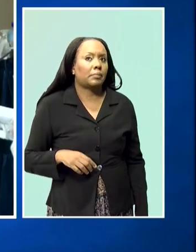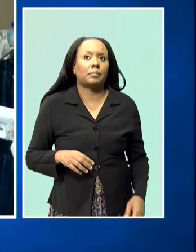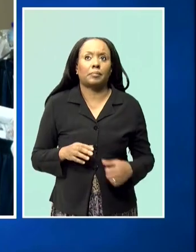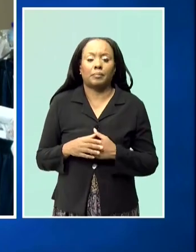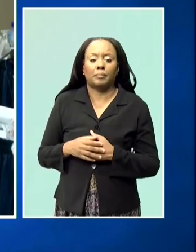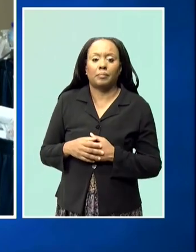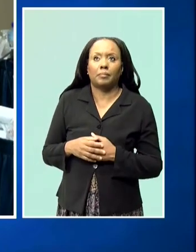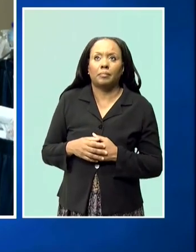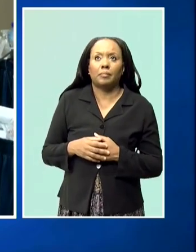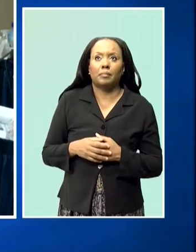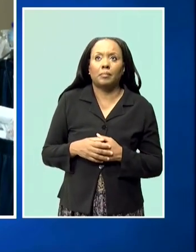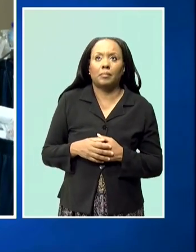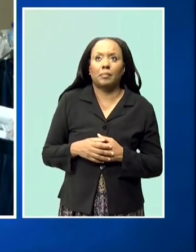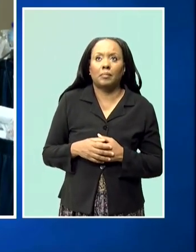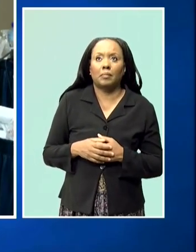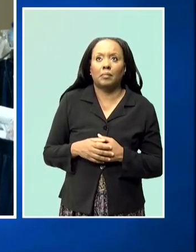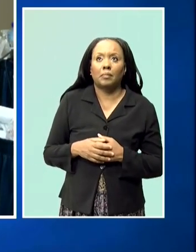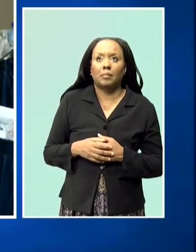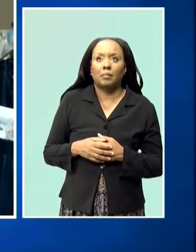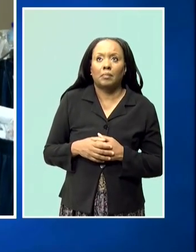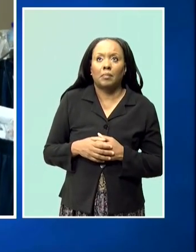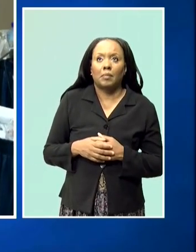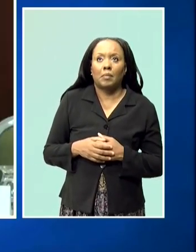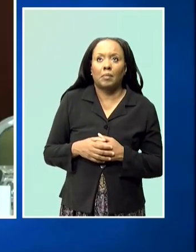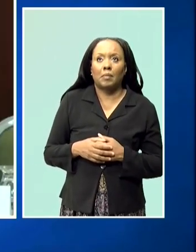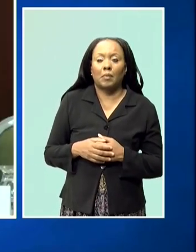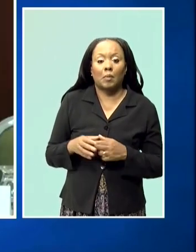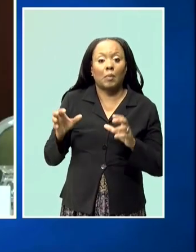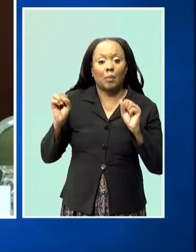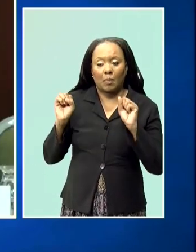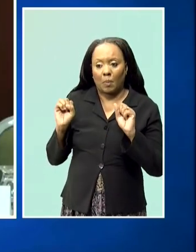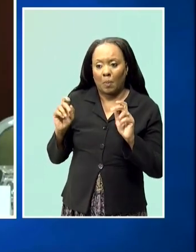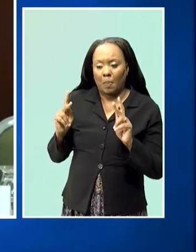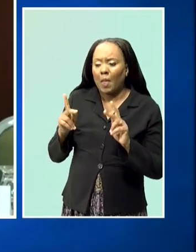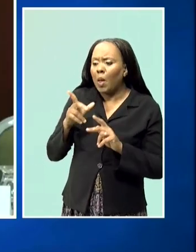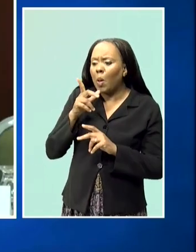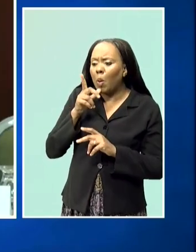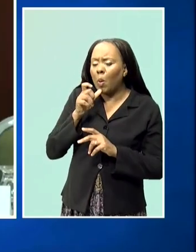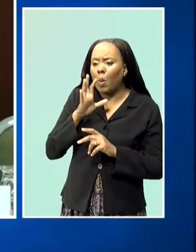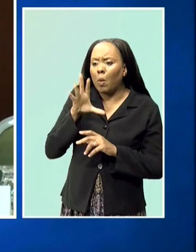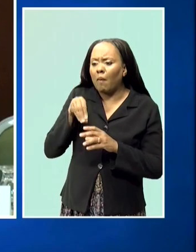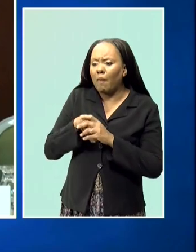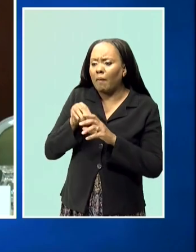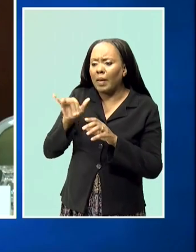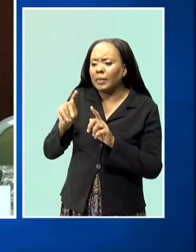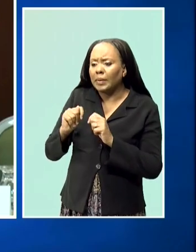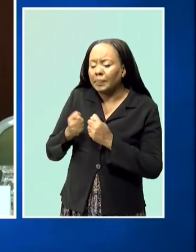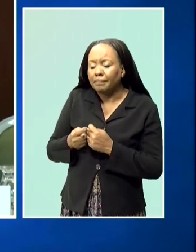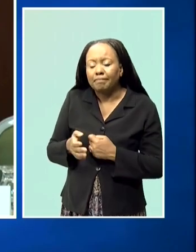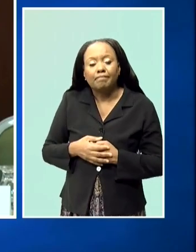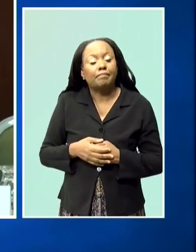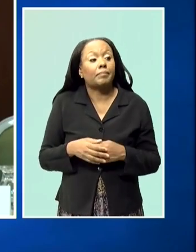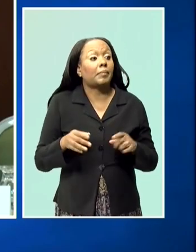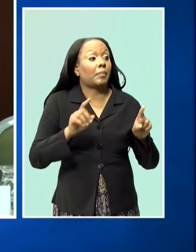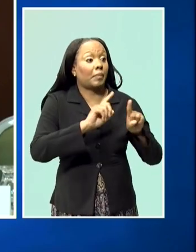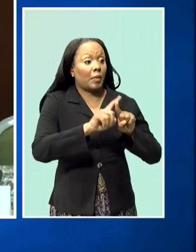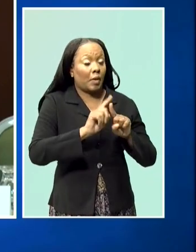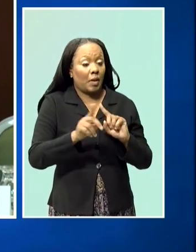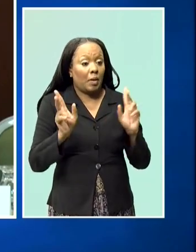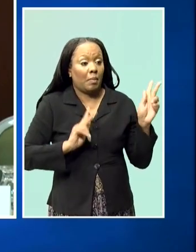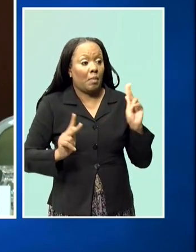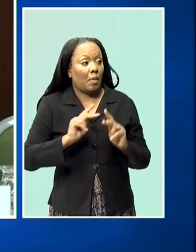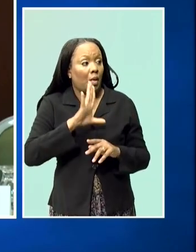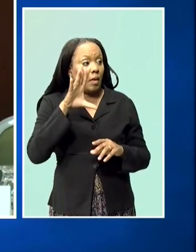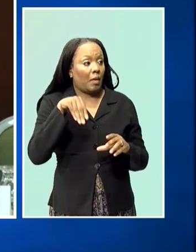Prized is that team. Prized. There are a number of persons that work on the submission, but the